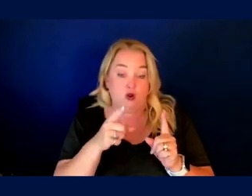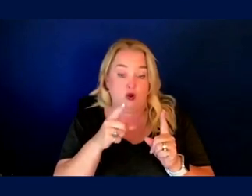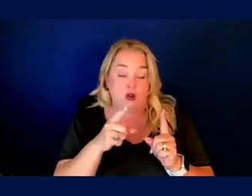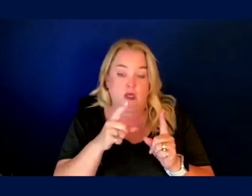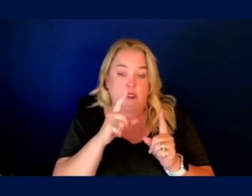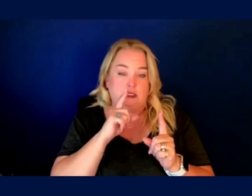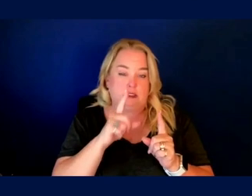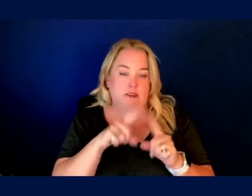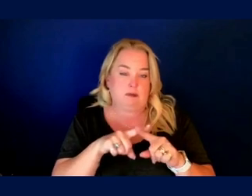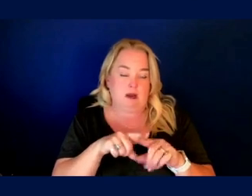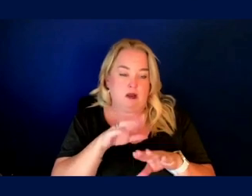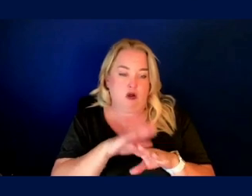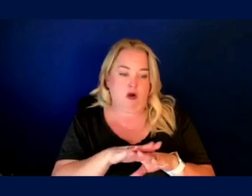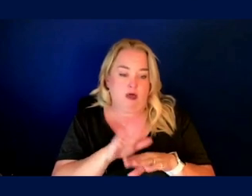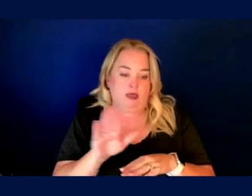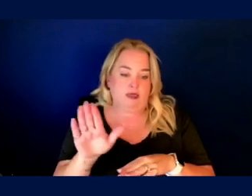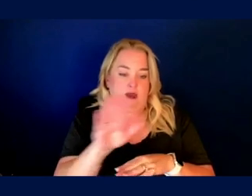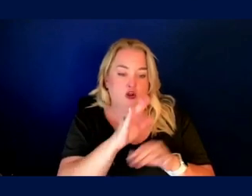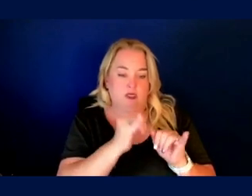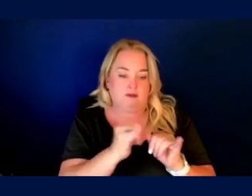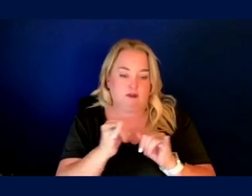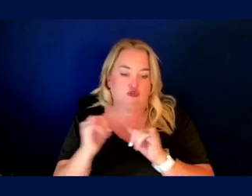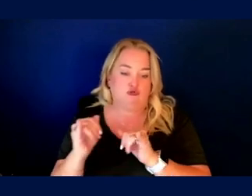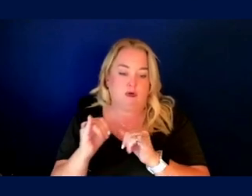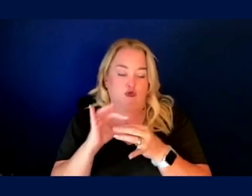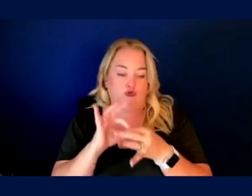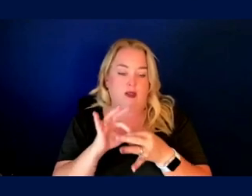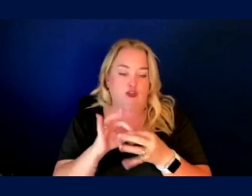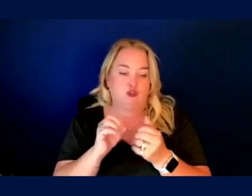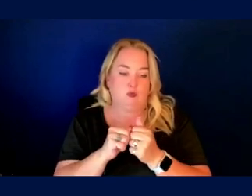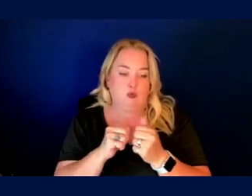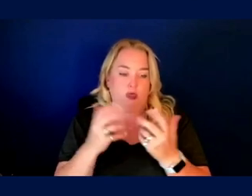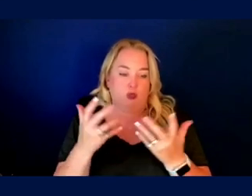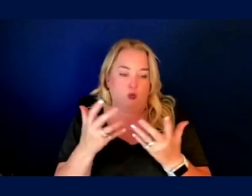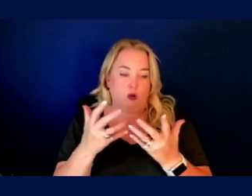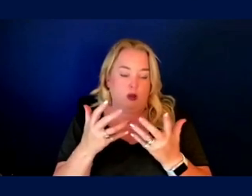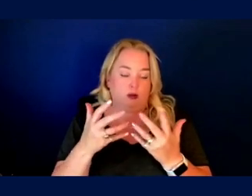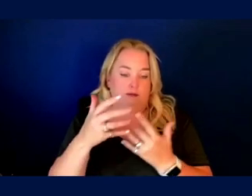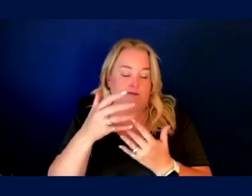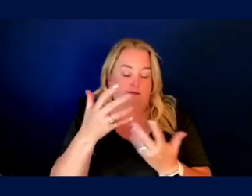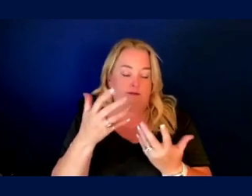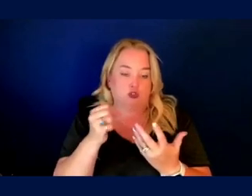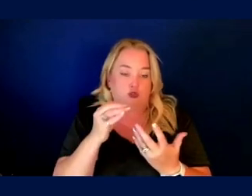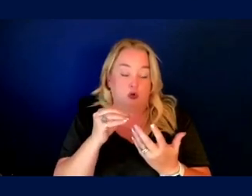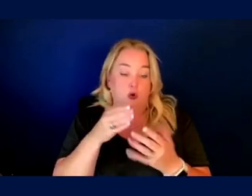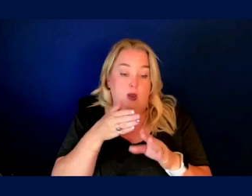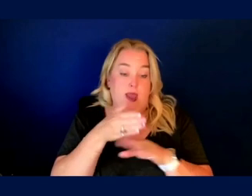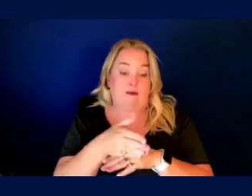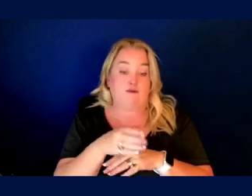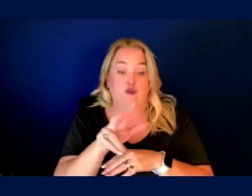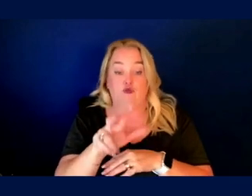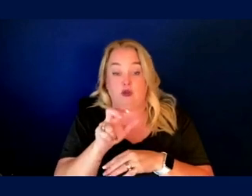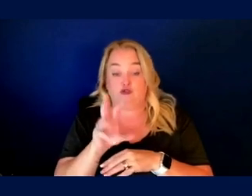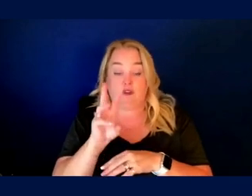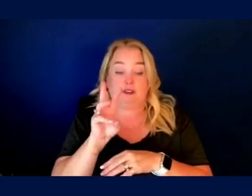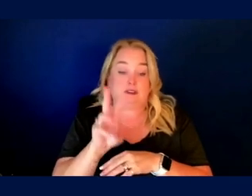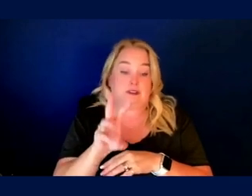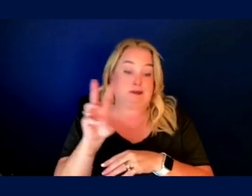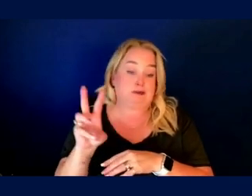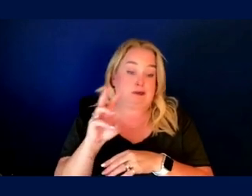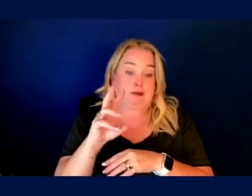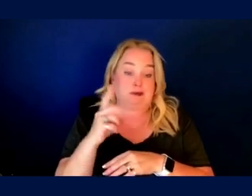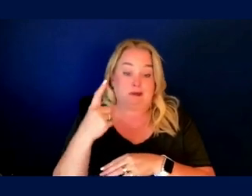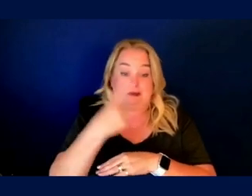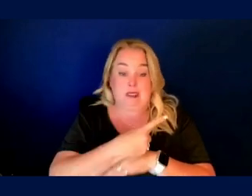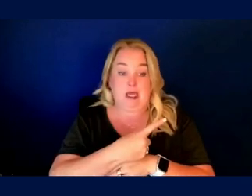shifts for them as an individual and in relation to what society expects. So after 366 days in a